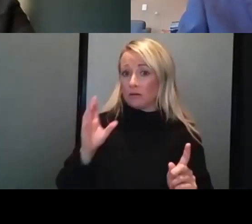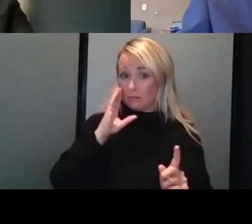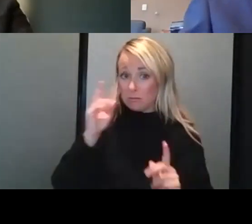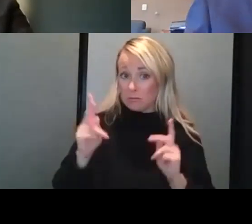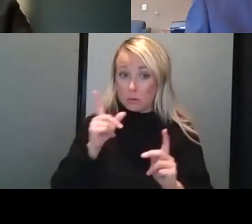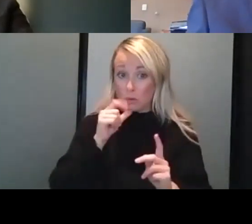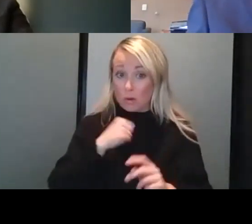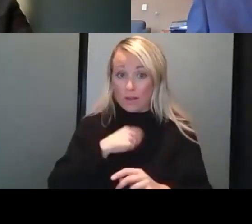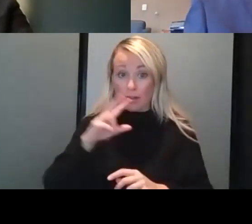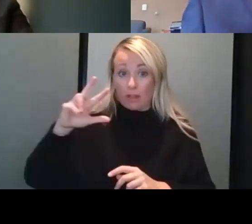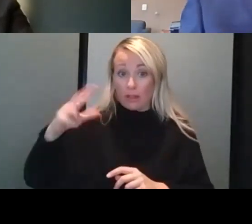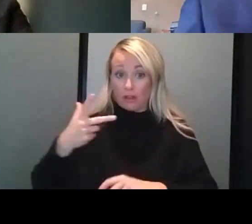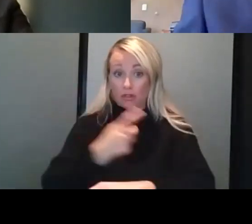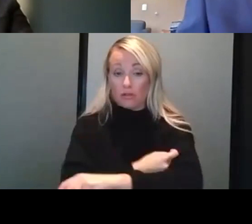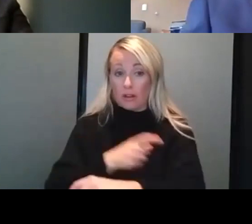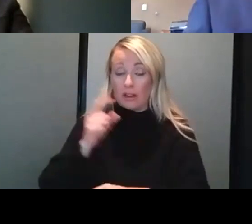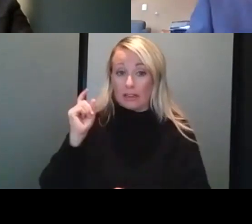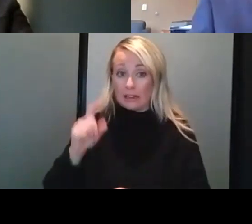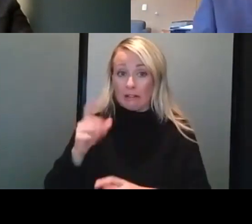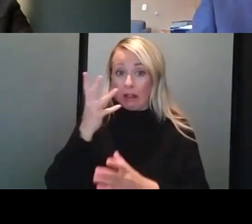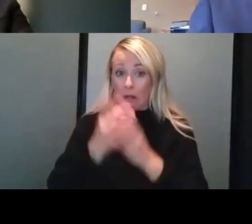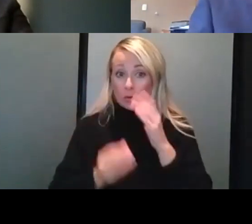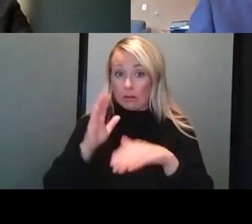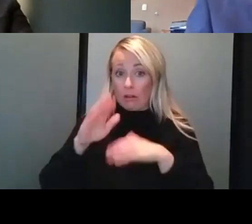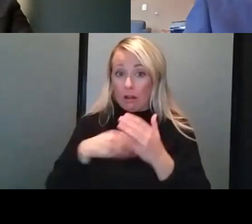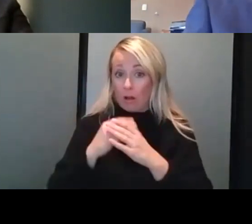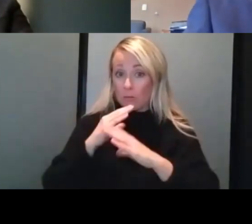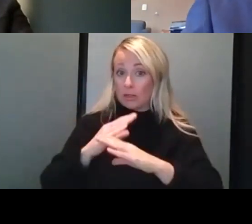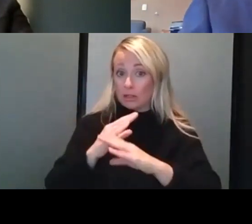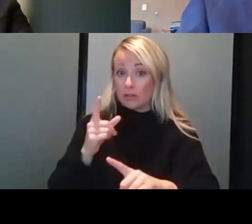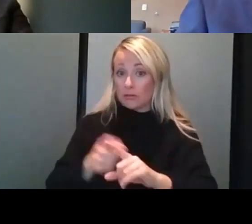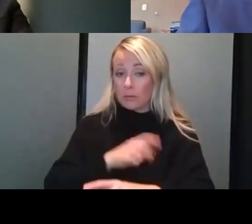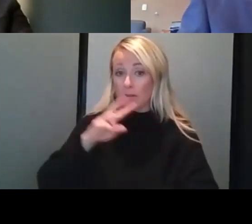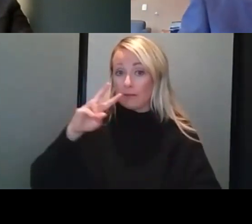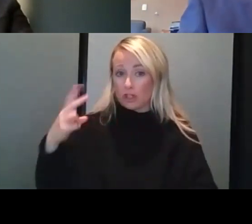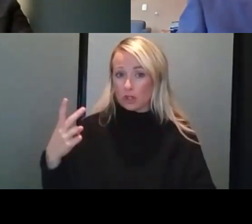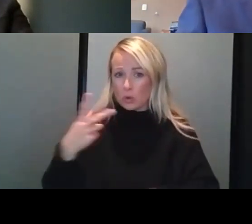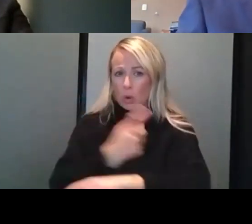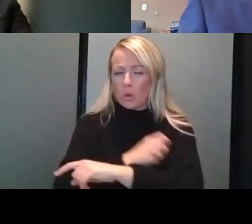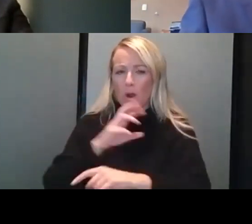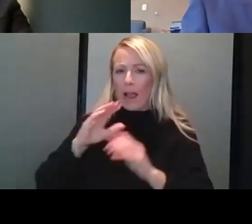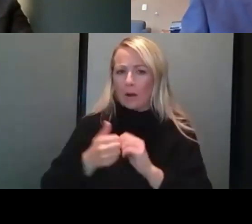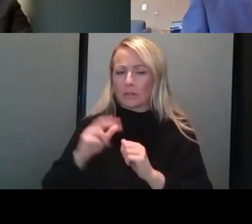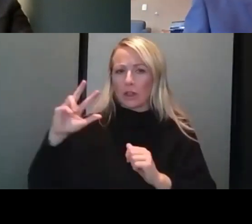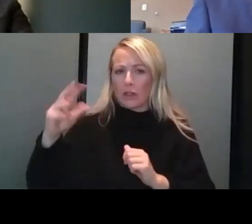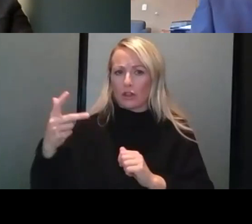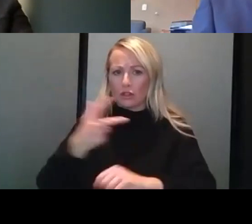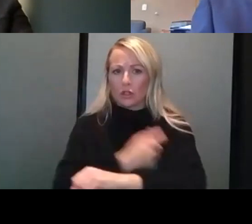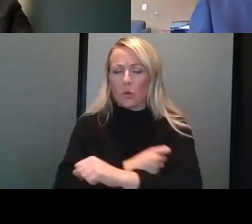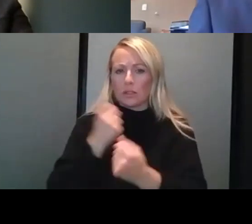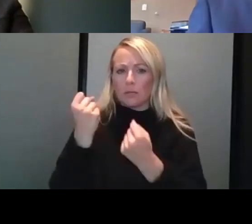don't get a third shot eventually lose all protection from their first two doses, or how does that third dose support immunity?